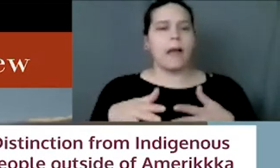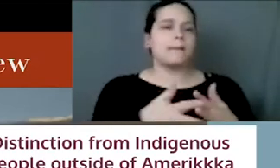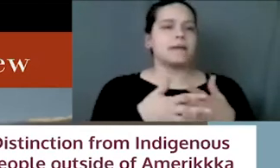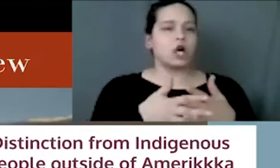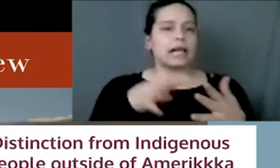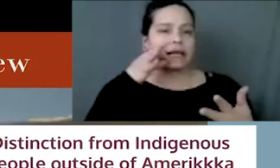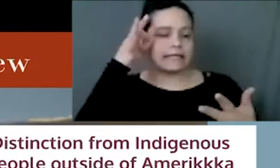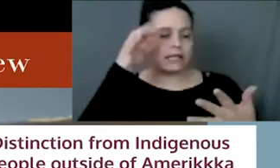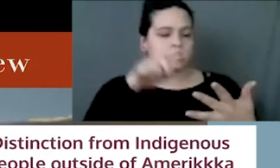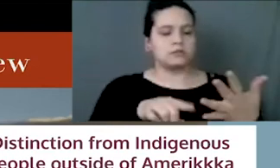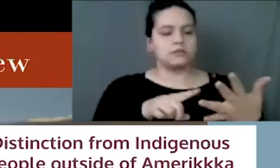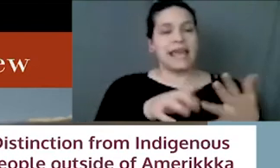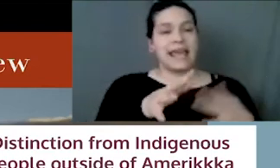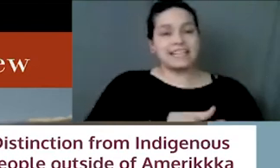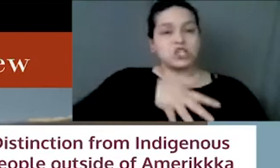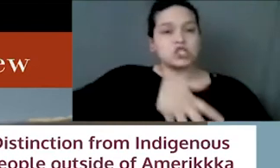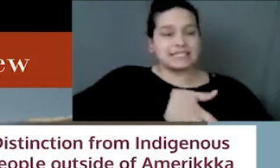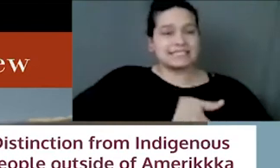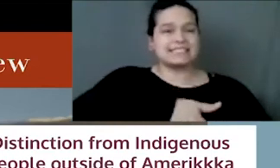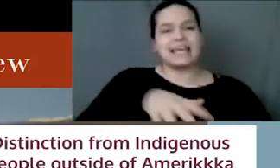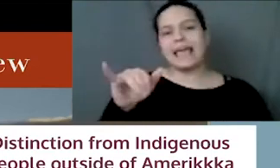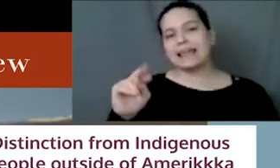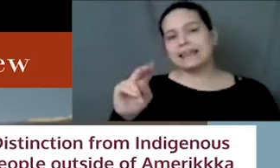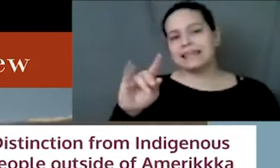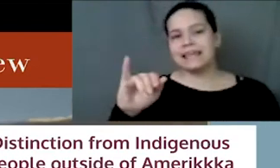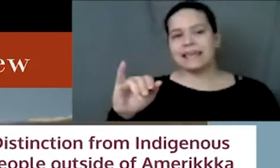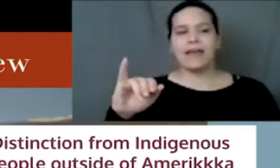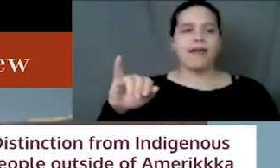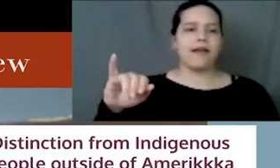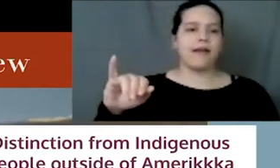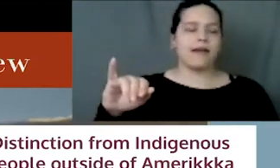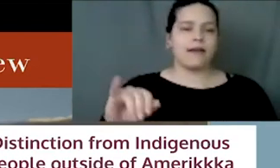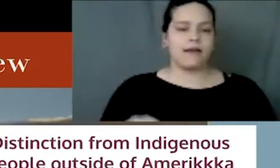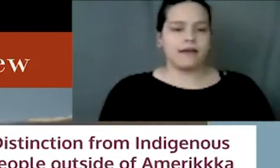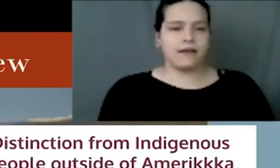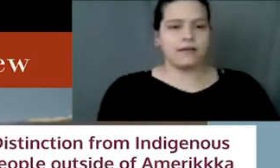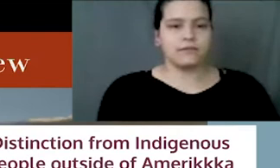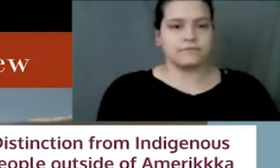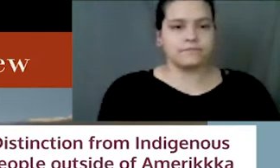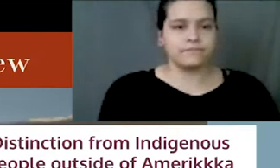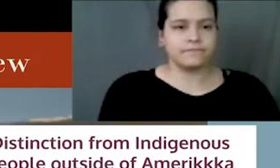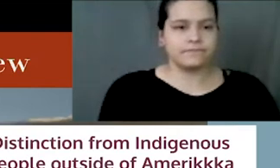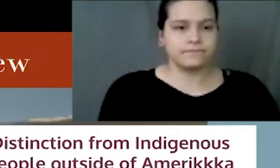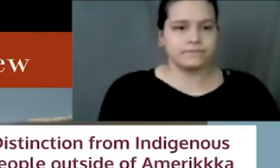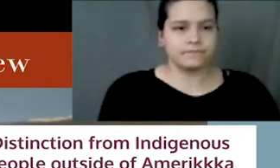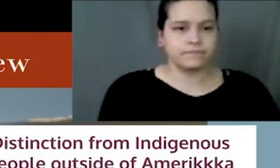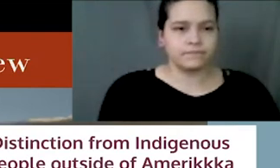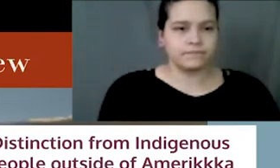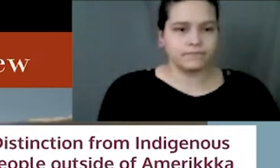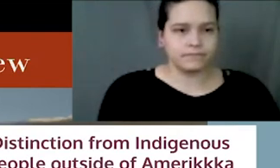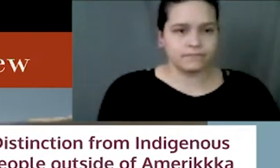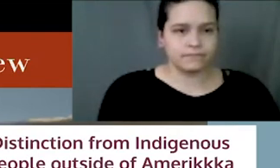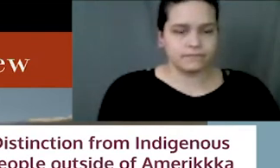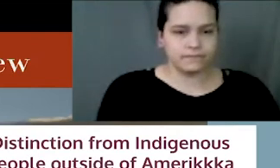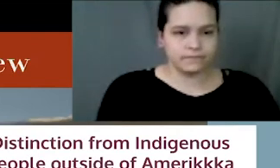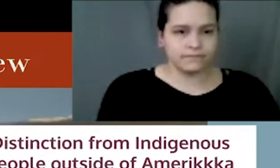Indigenous, Indigenas, which is actually the Spanish word for indigenous. Indios,